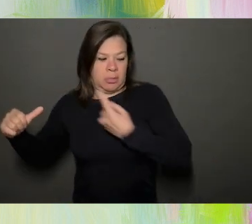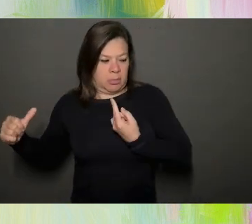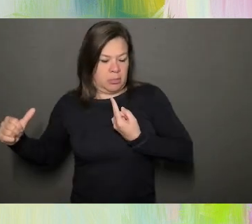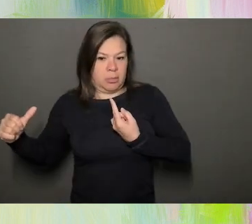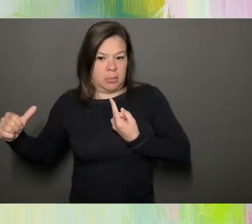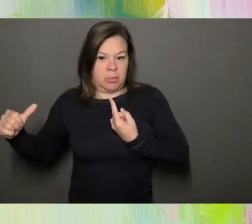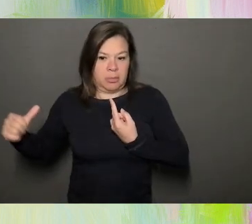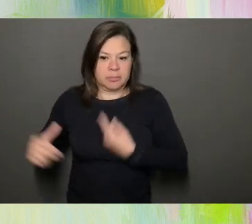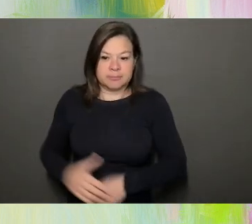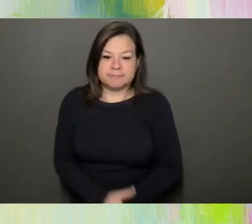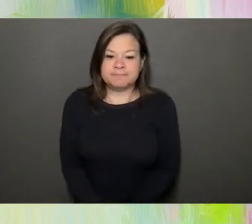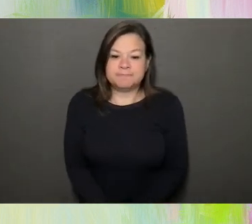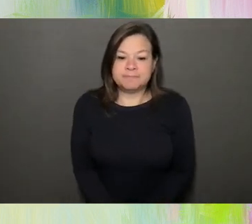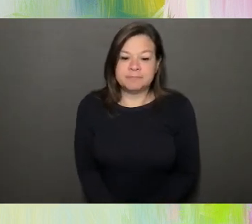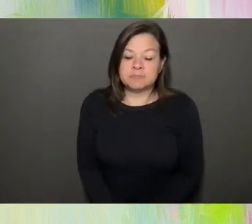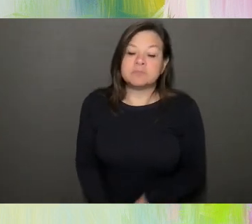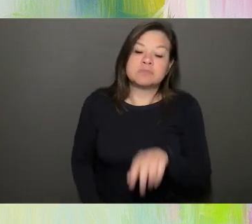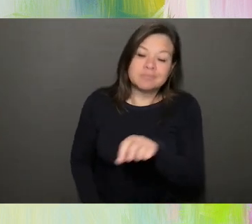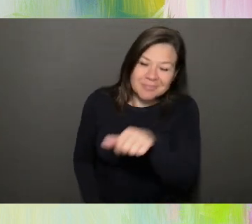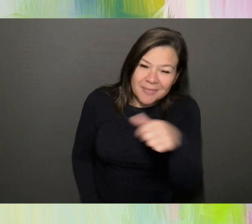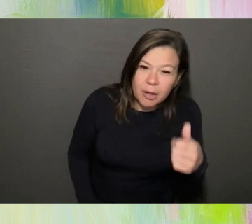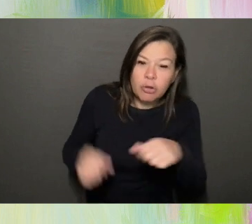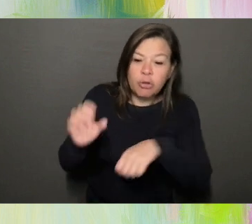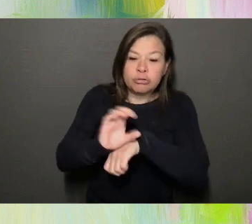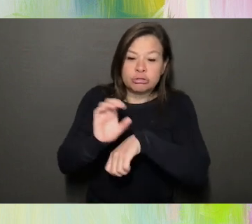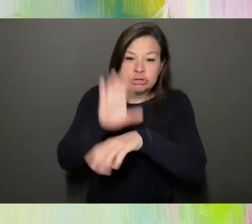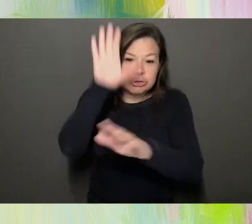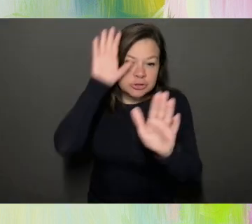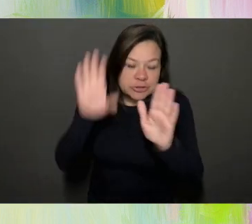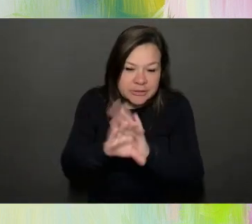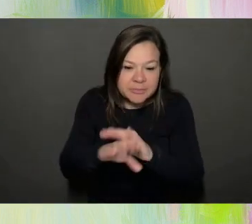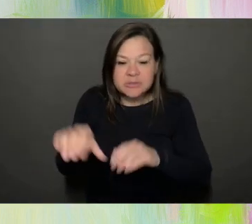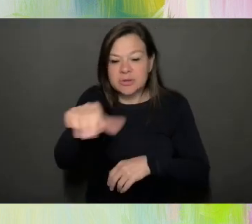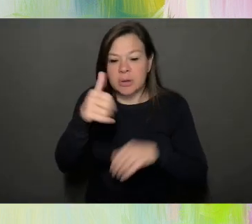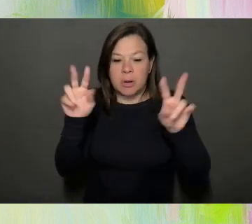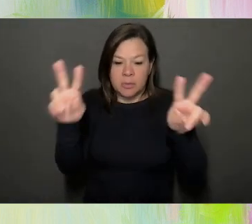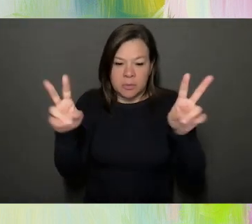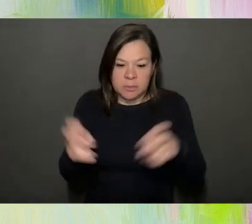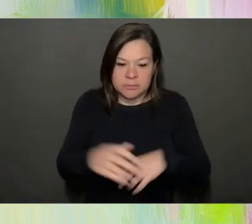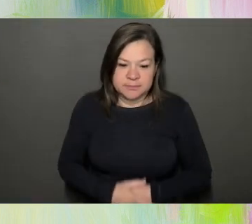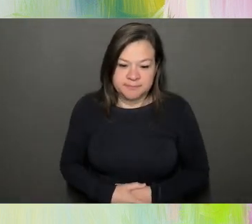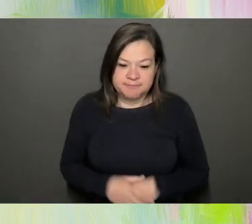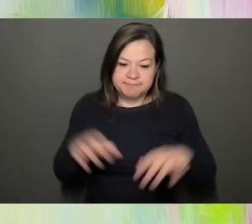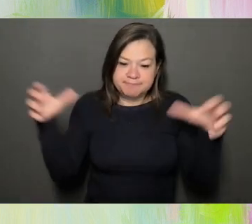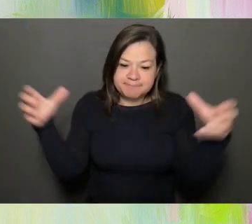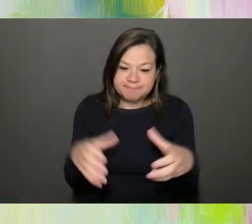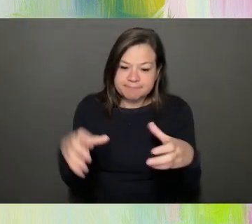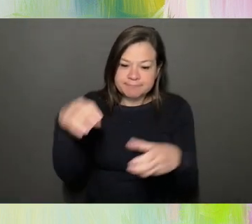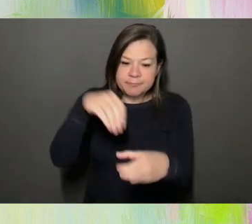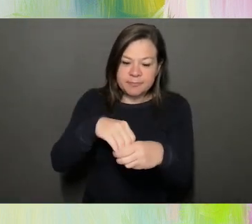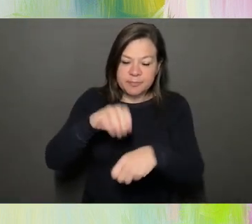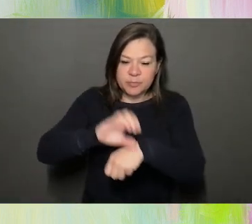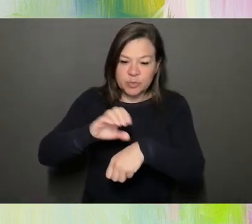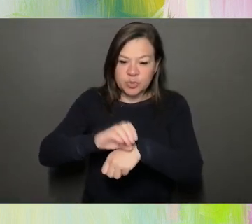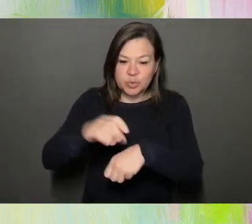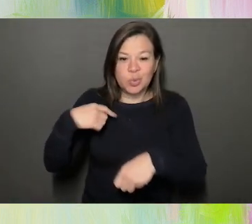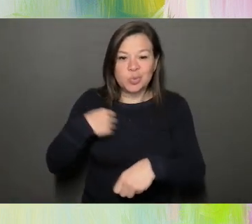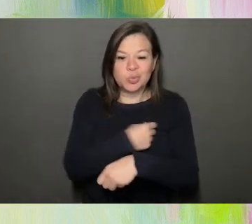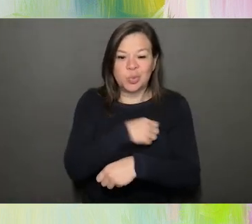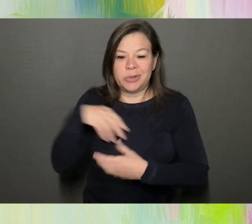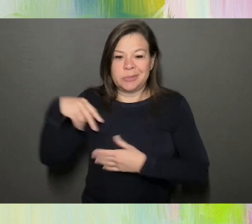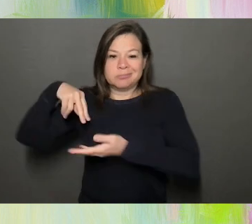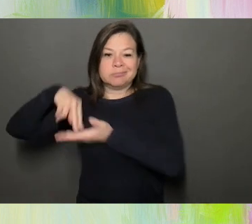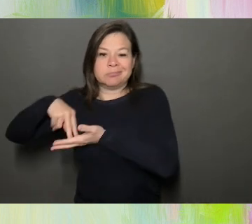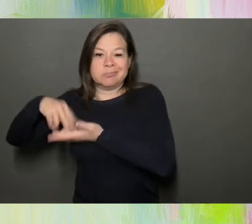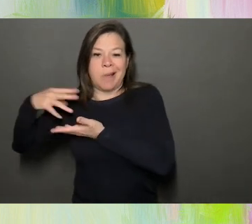This is another church photo and another quote. They gather inside the church. We gather outside in